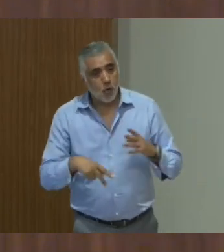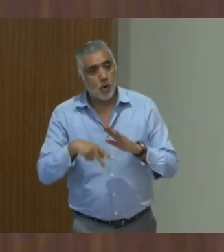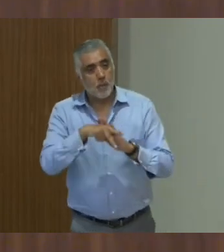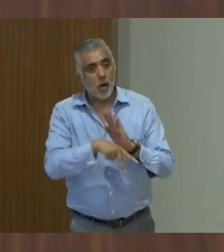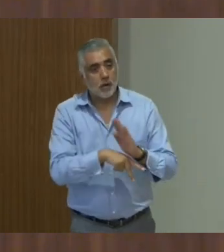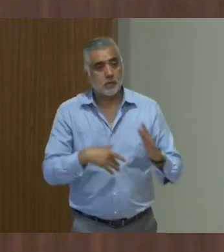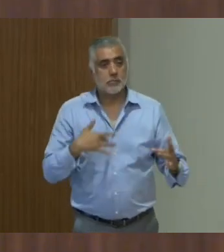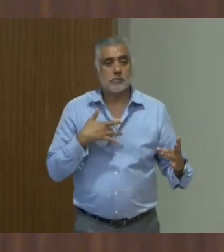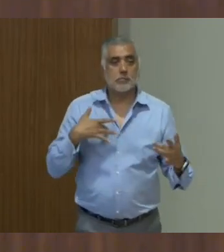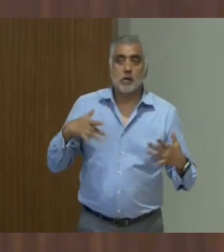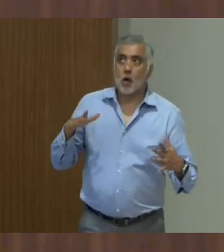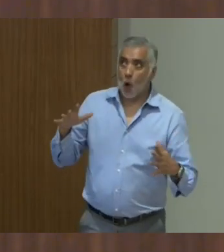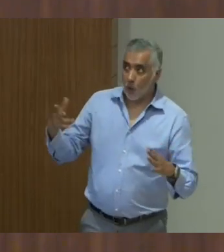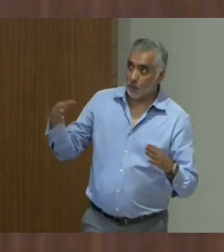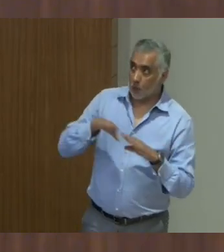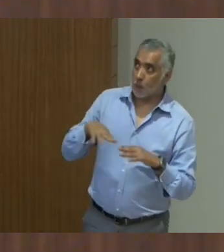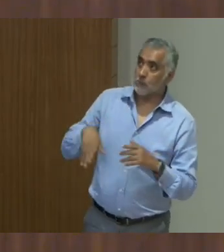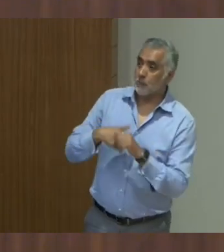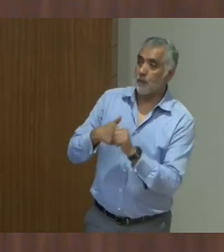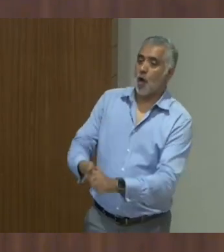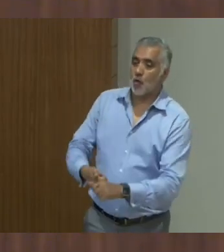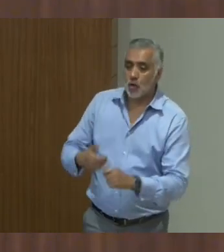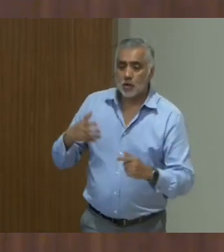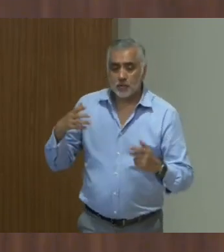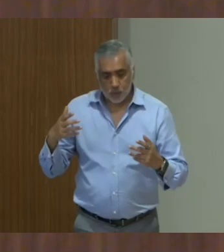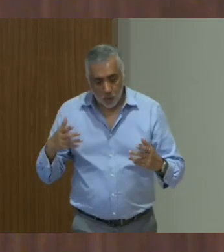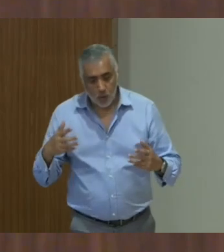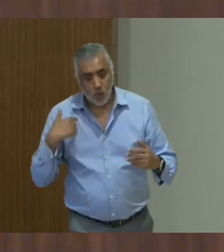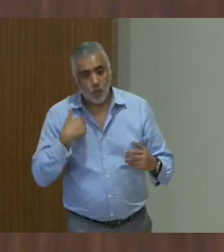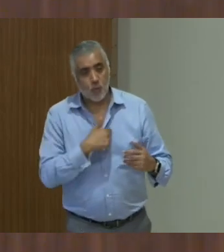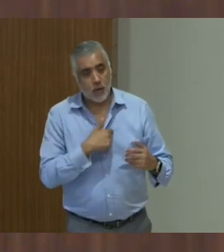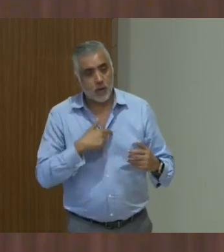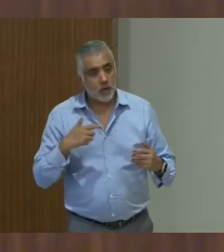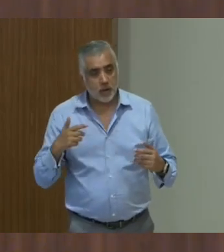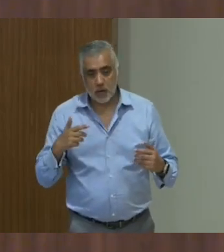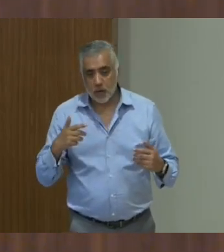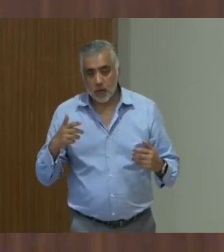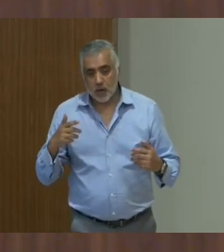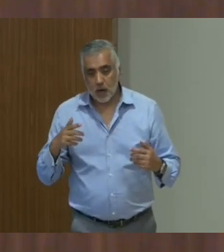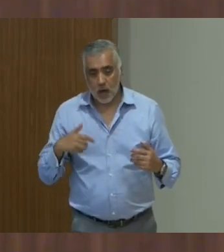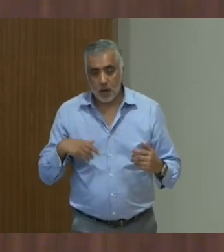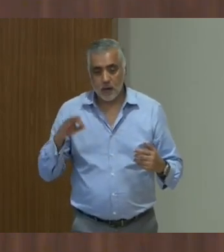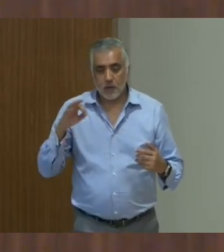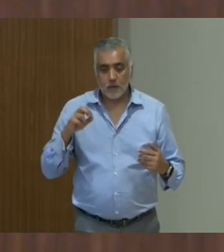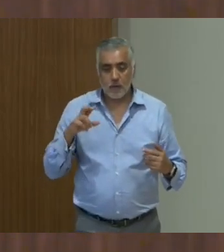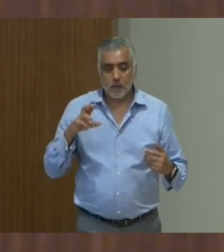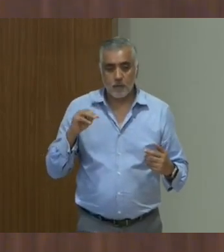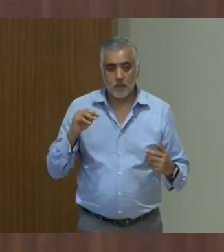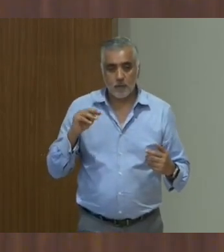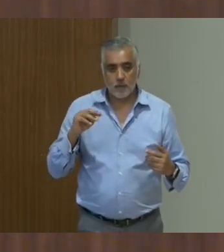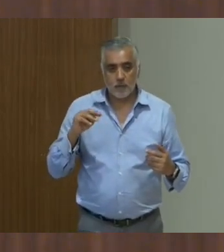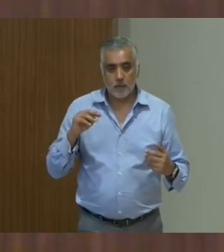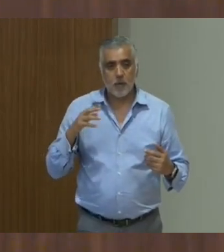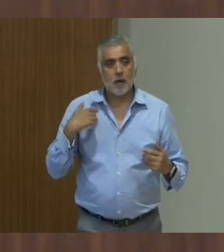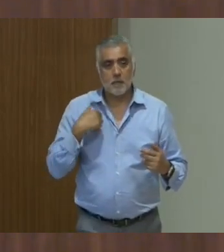Foucault's concept of power being everywhere and how power can be, um, embodied in discourse knowledge and regimes